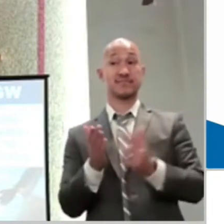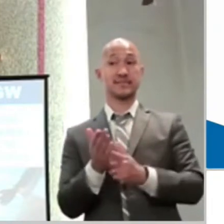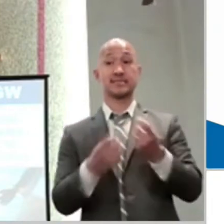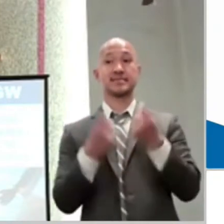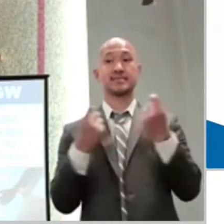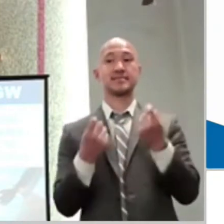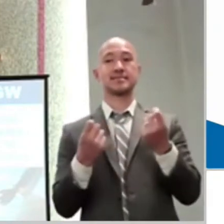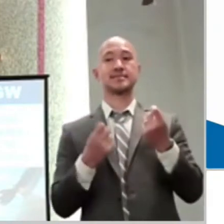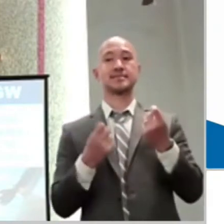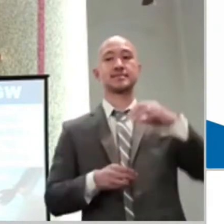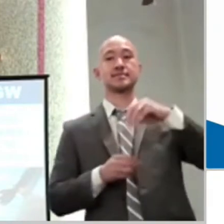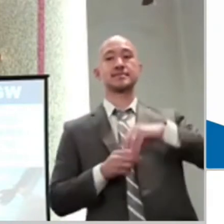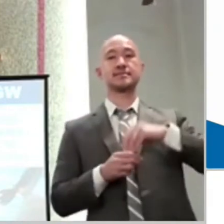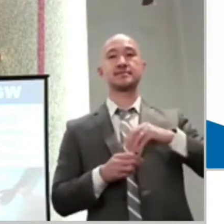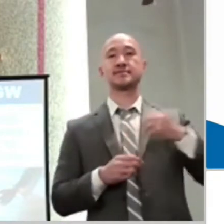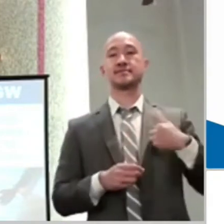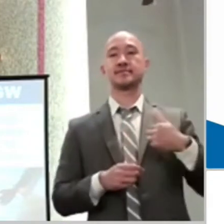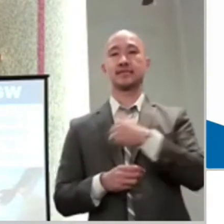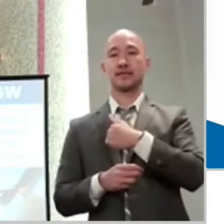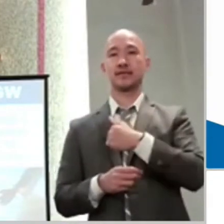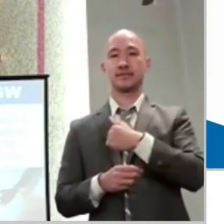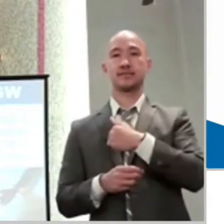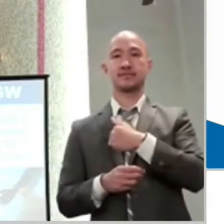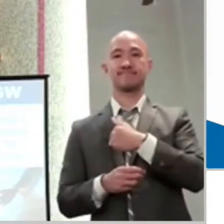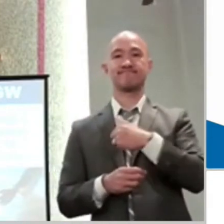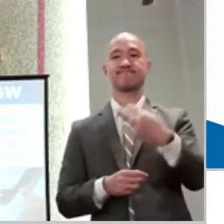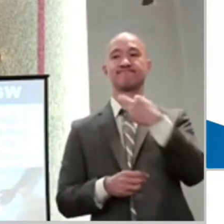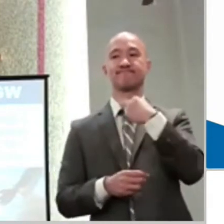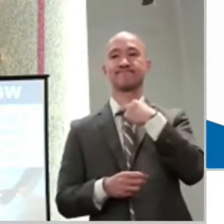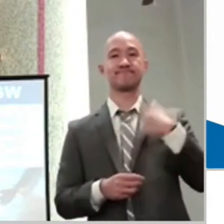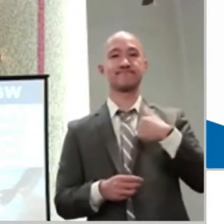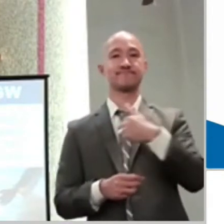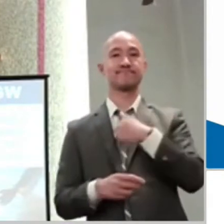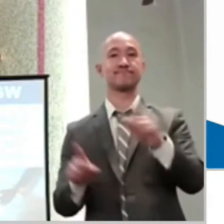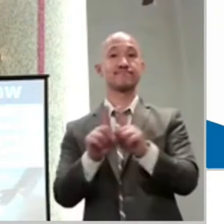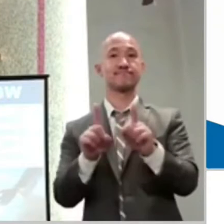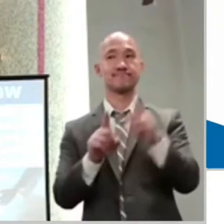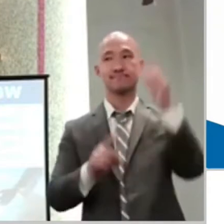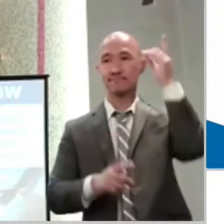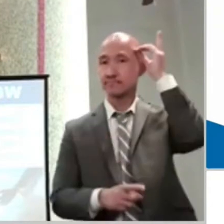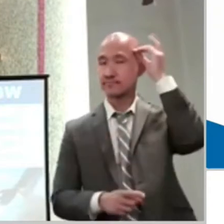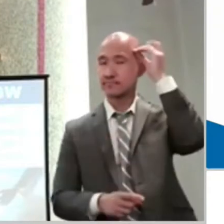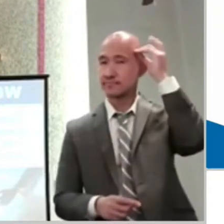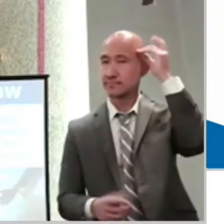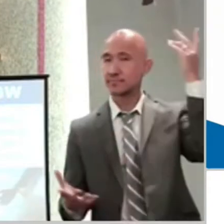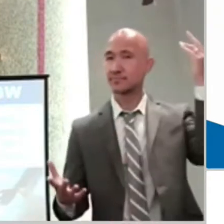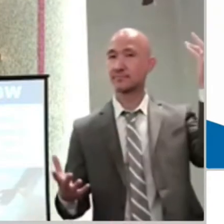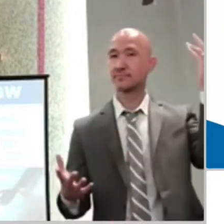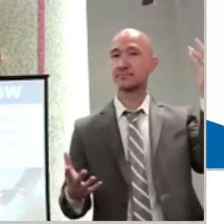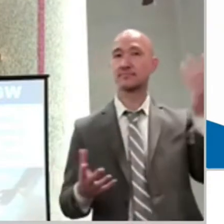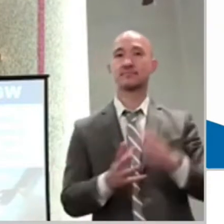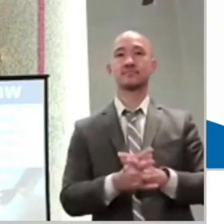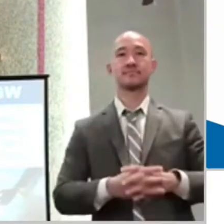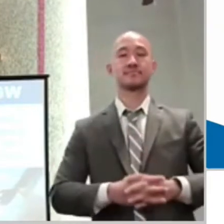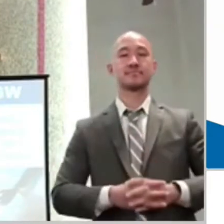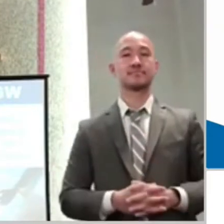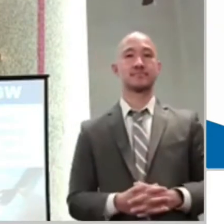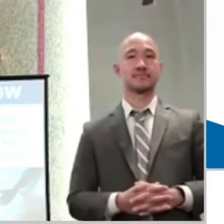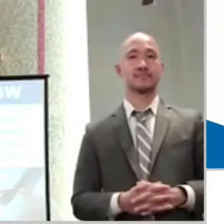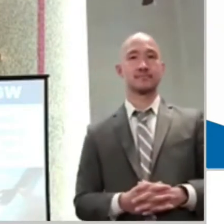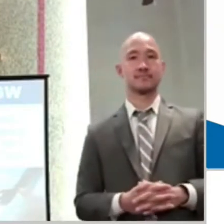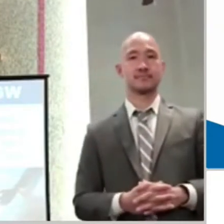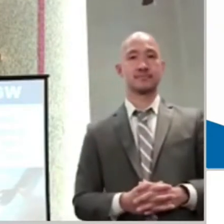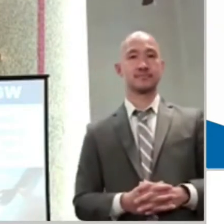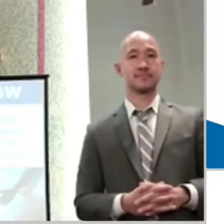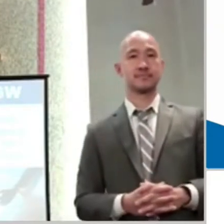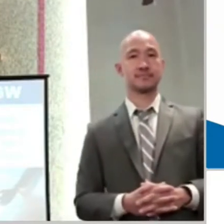you're dead, which essentially is what happens. Be prepared for the evil in you to scream, to kick, and